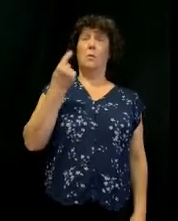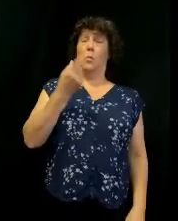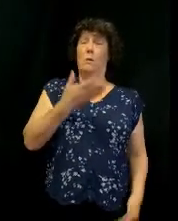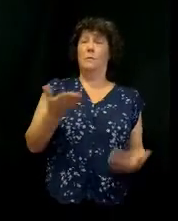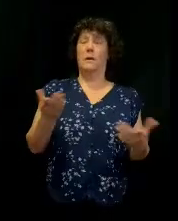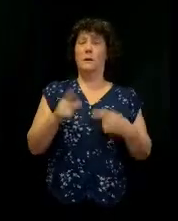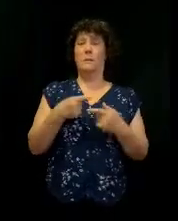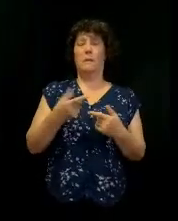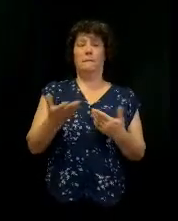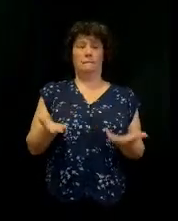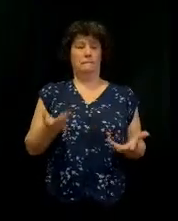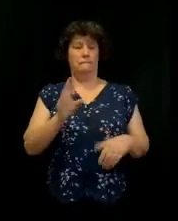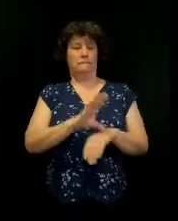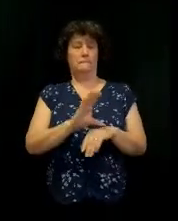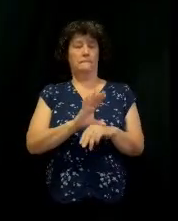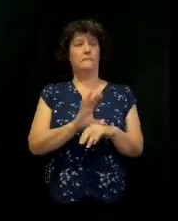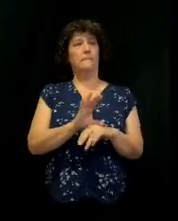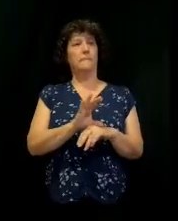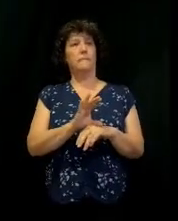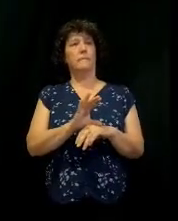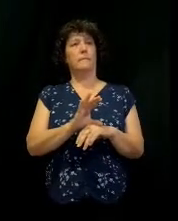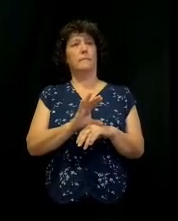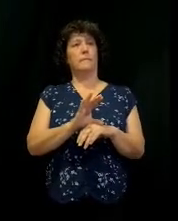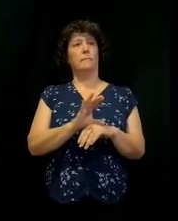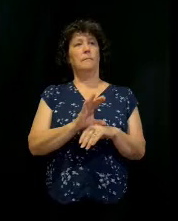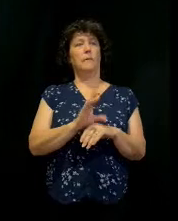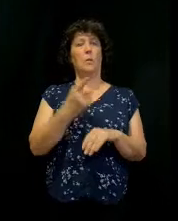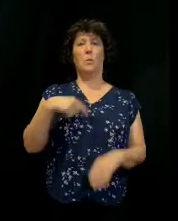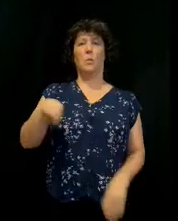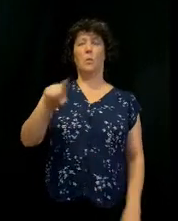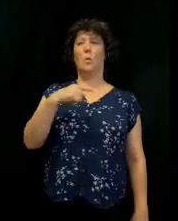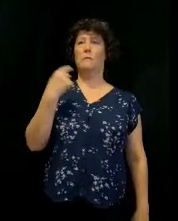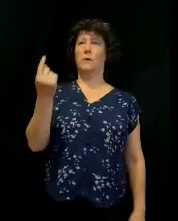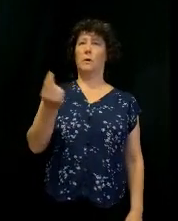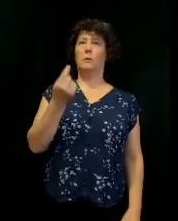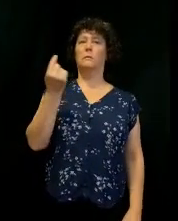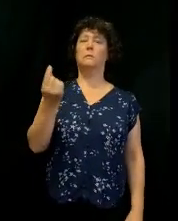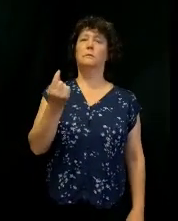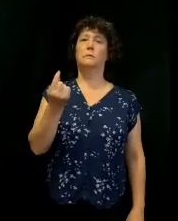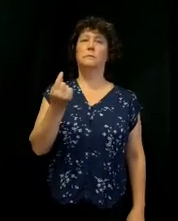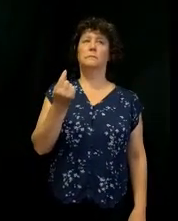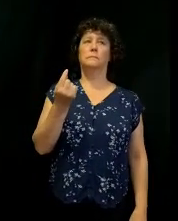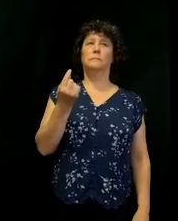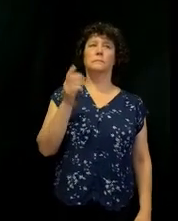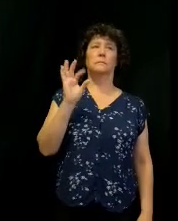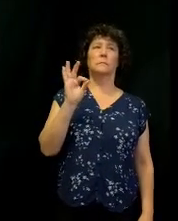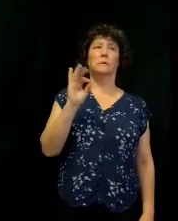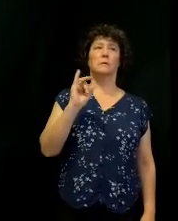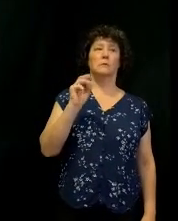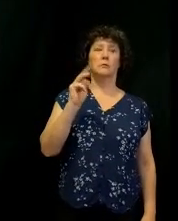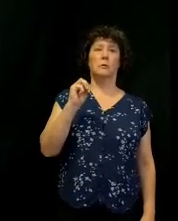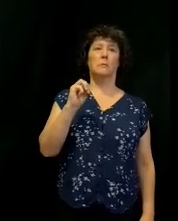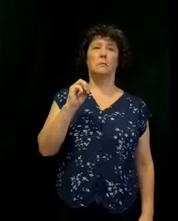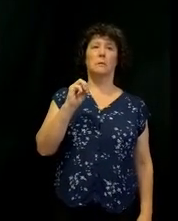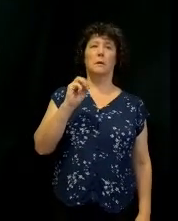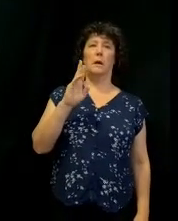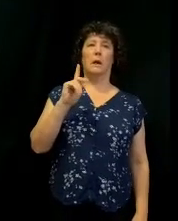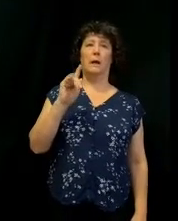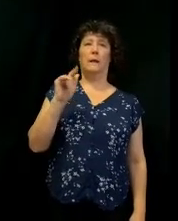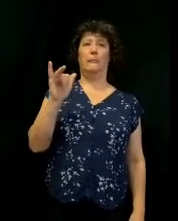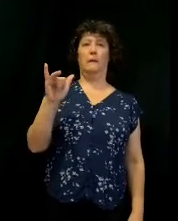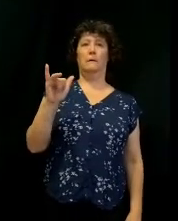about this church is we've always... You know, when Pastor Jim and Kathy started this church,